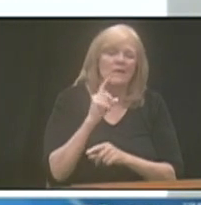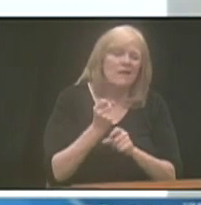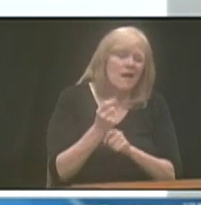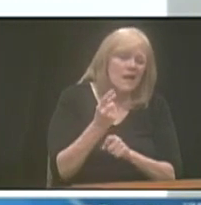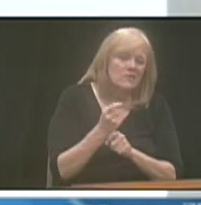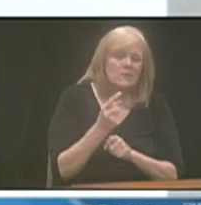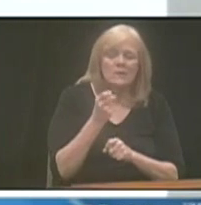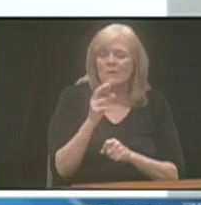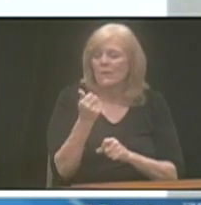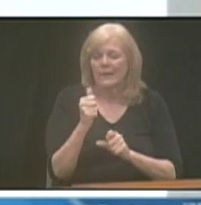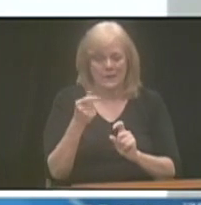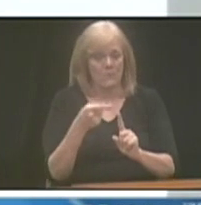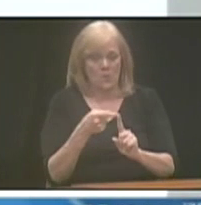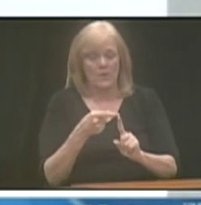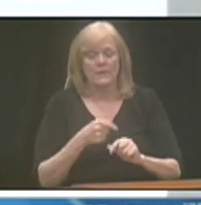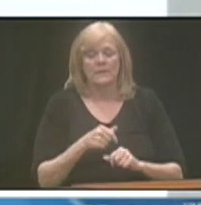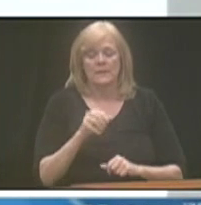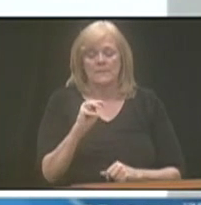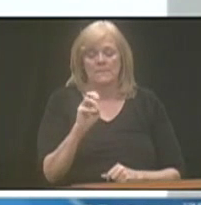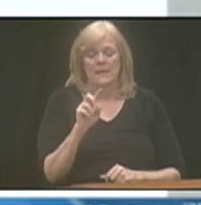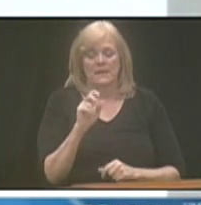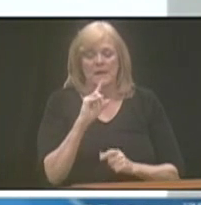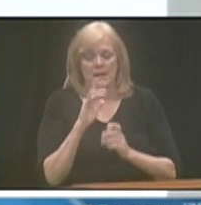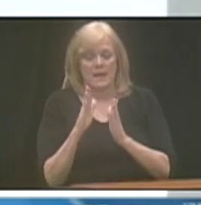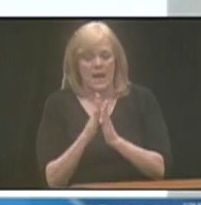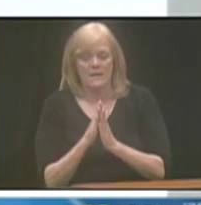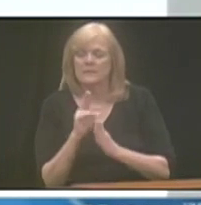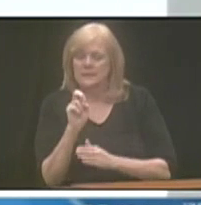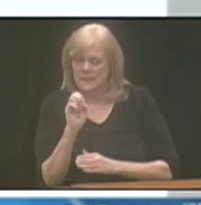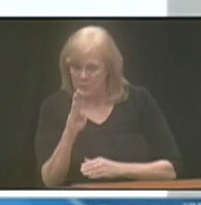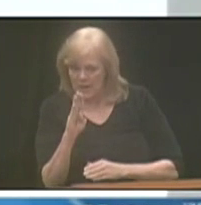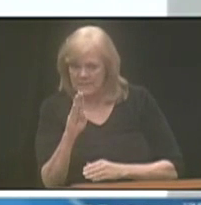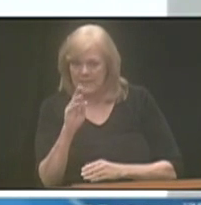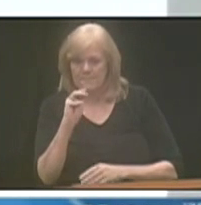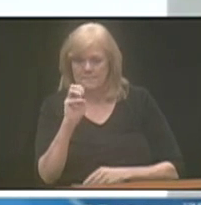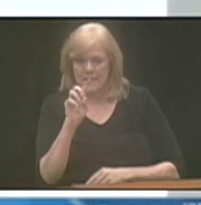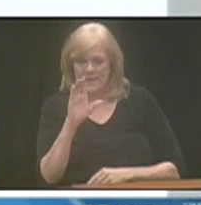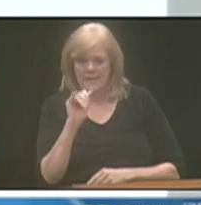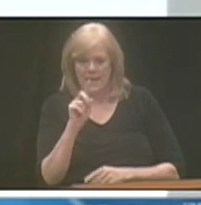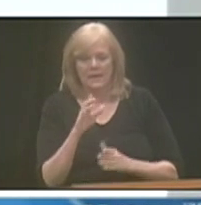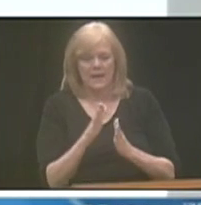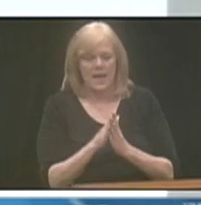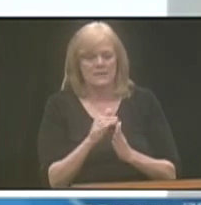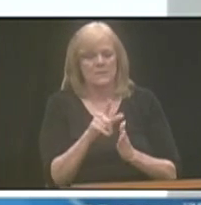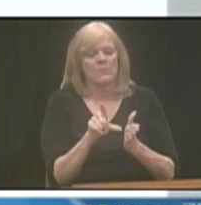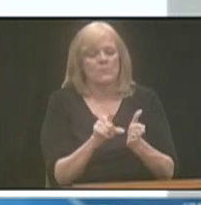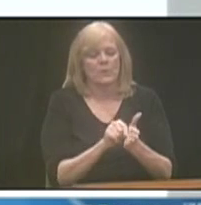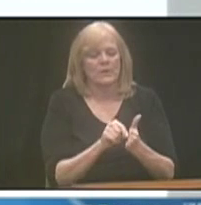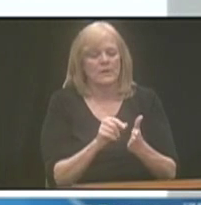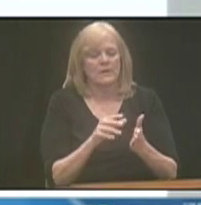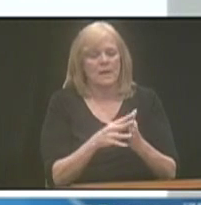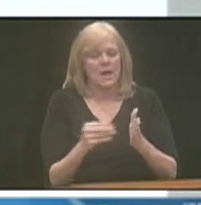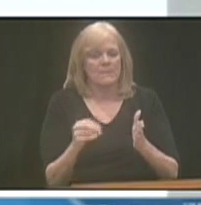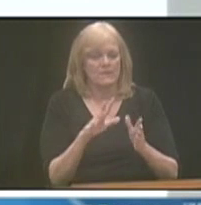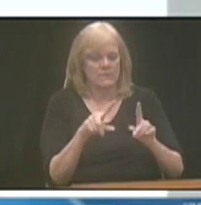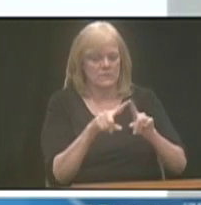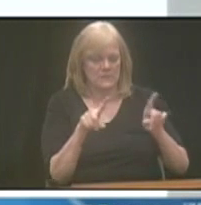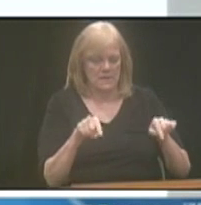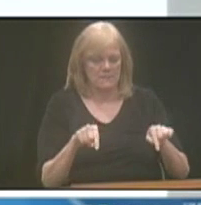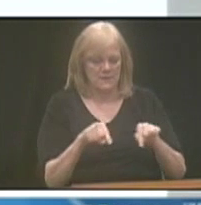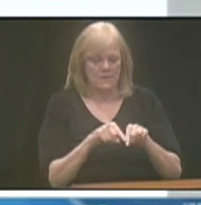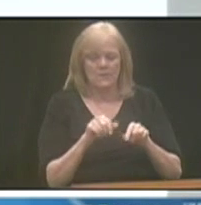or at any point. And Medicaid has asked, Nebraska Medicaid has asked that ENABLE account owners print a copy of their statement along with that